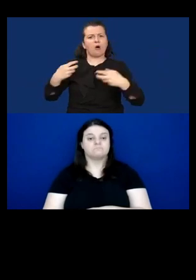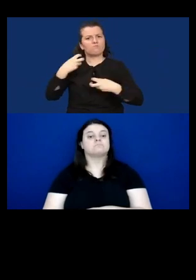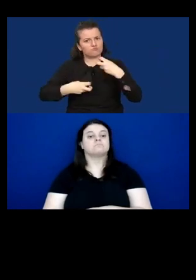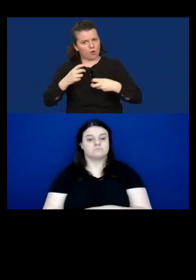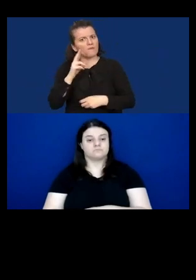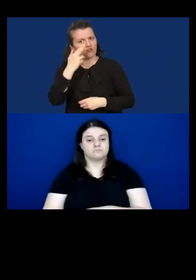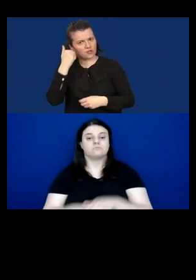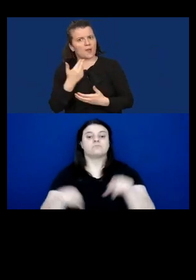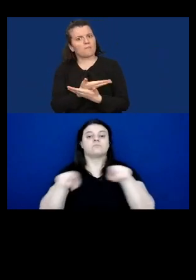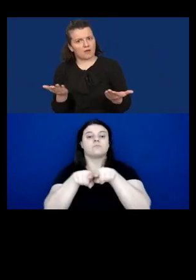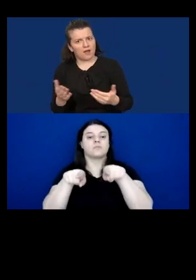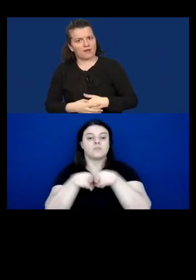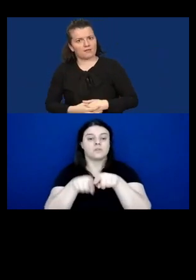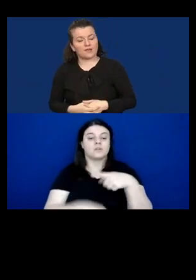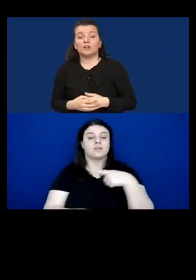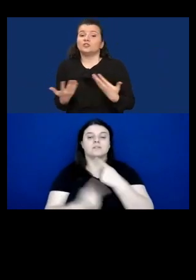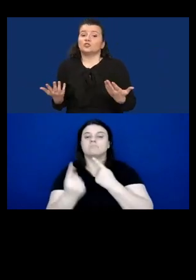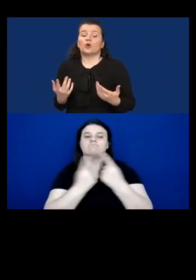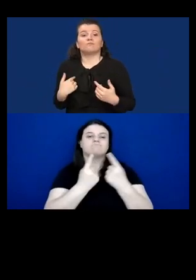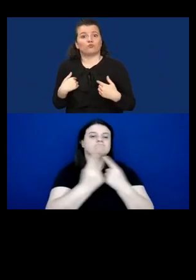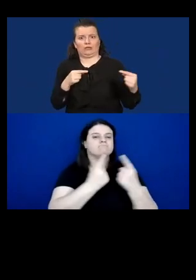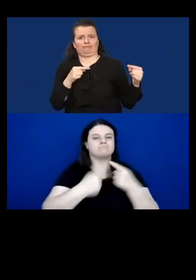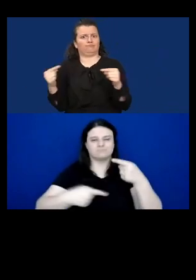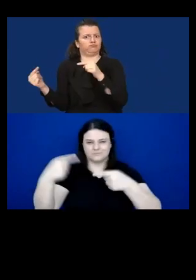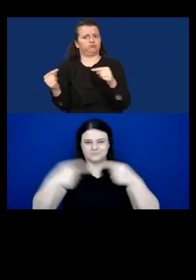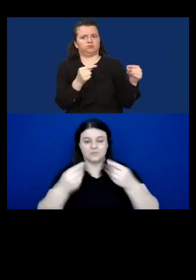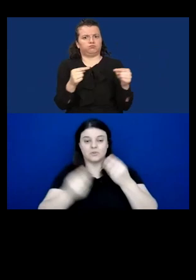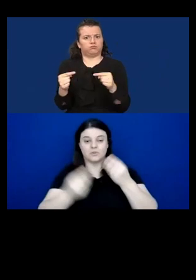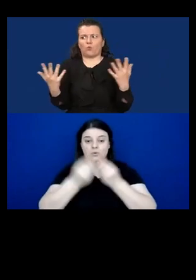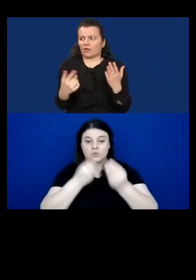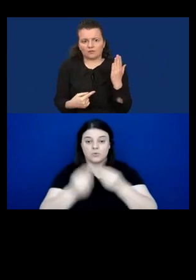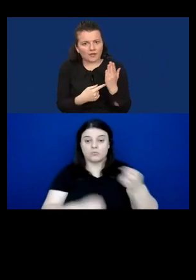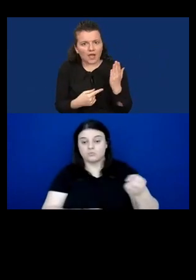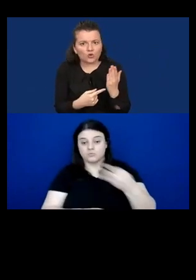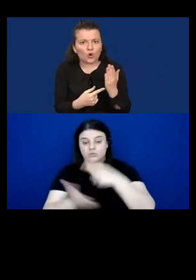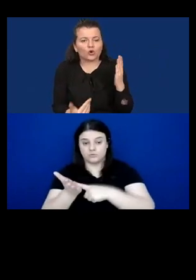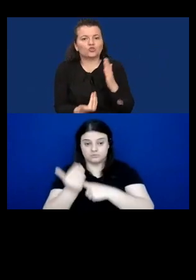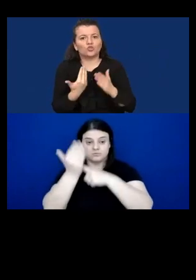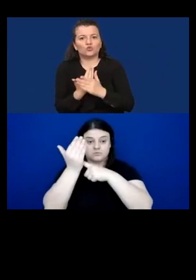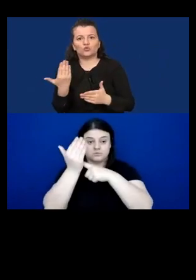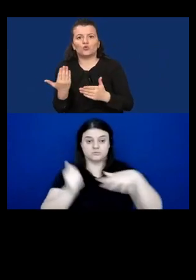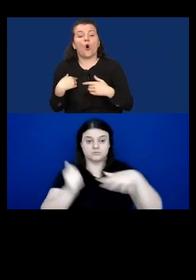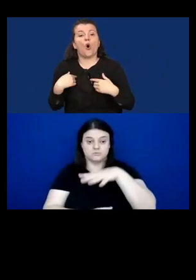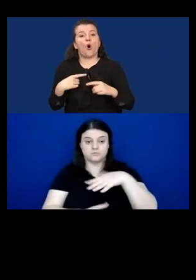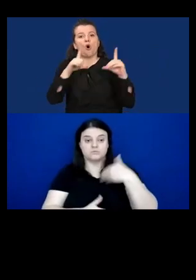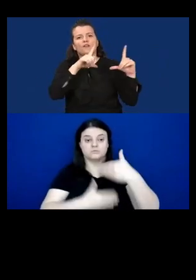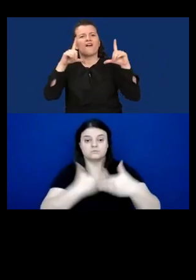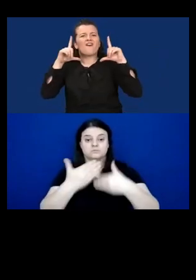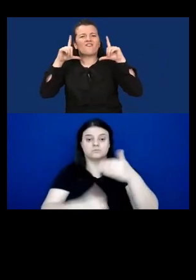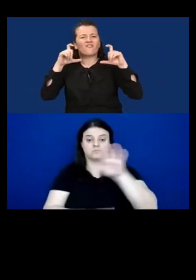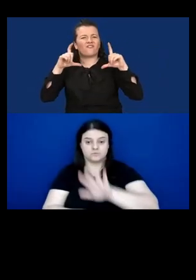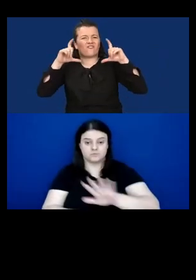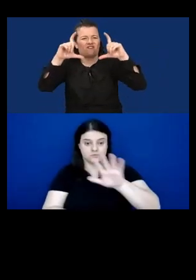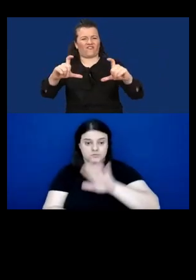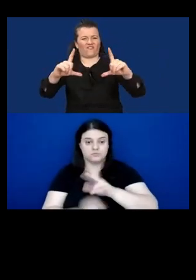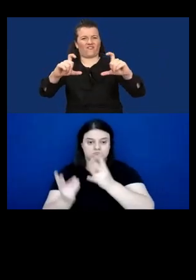At present, there is a particular debate about the regulation of new technologies in the field of image processing